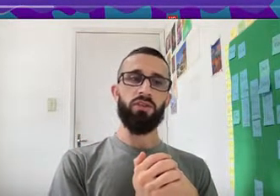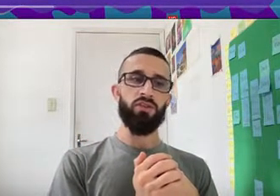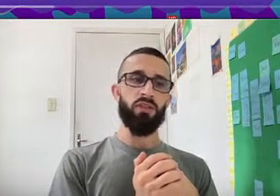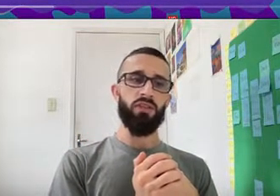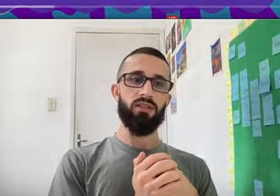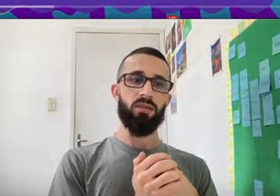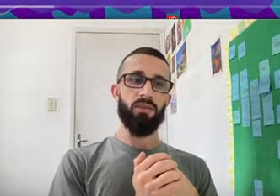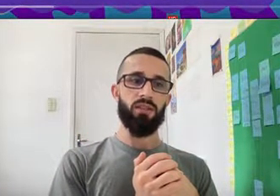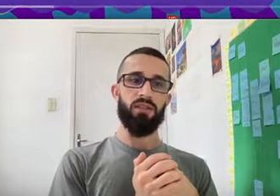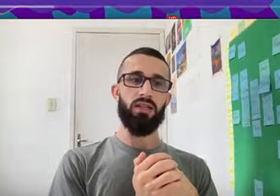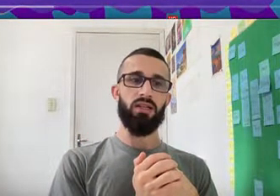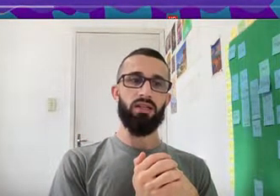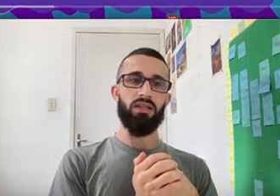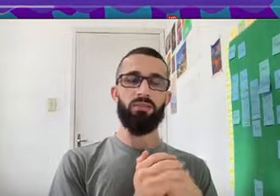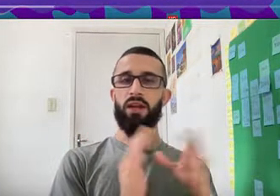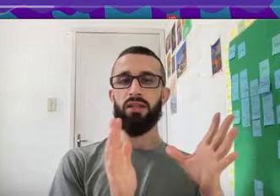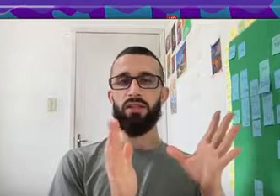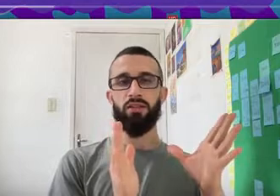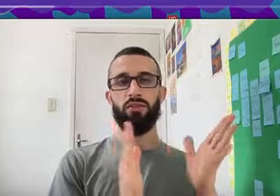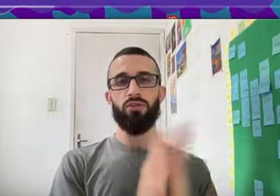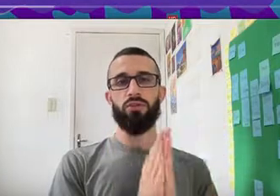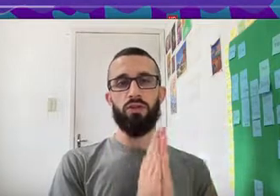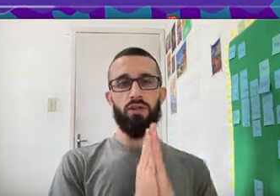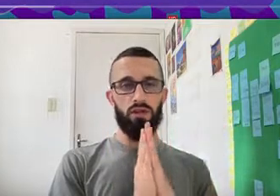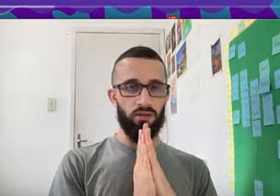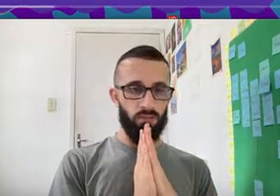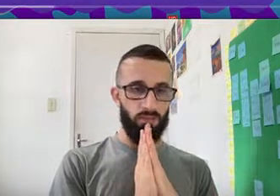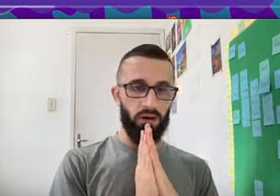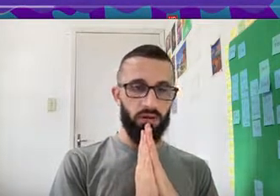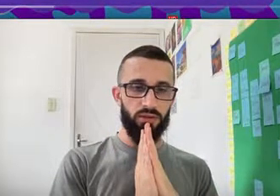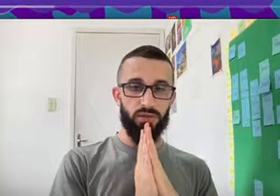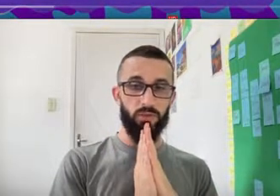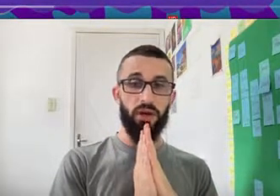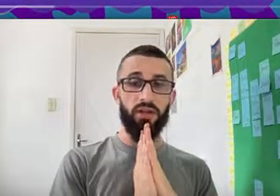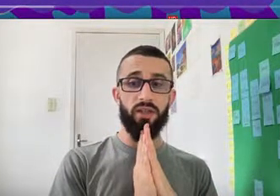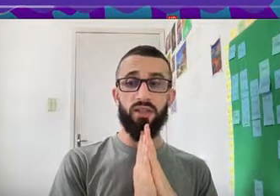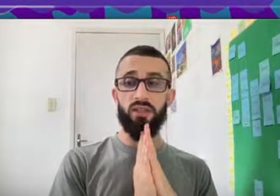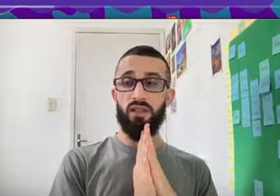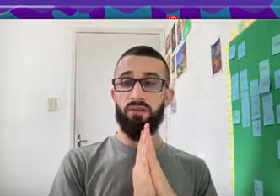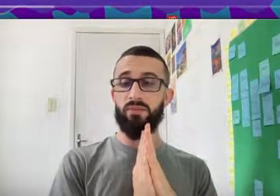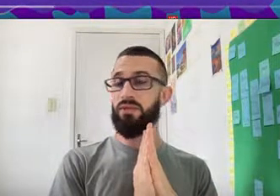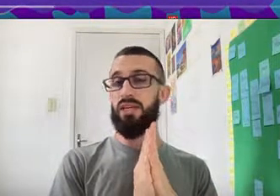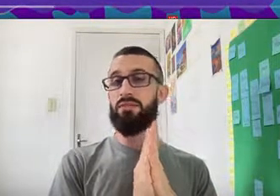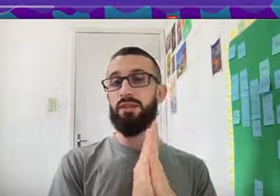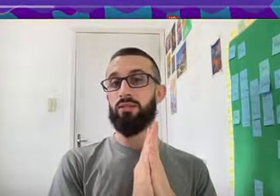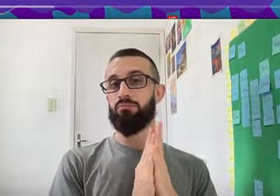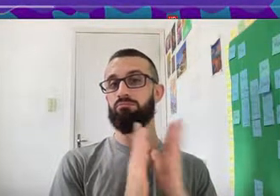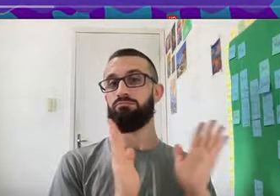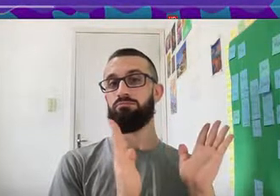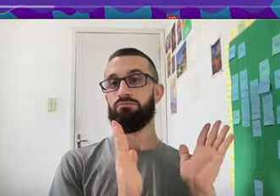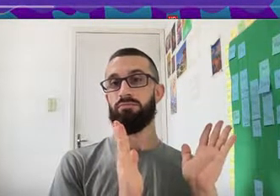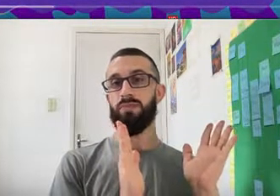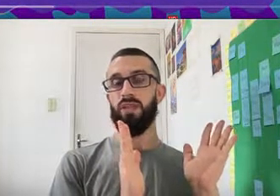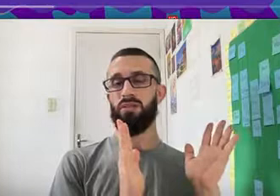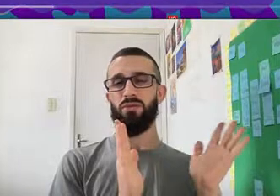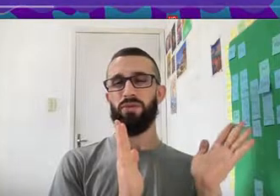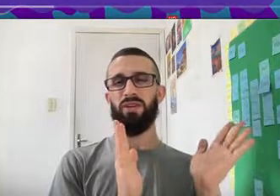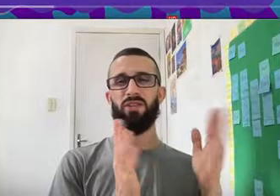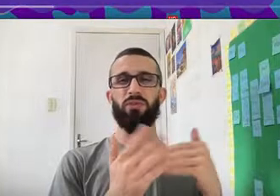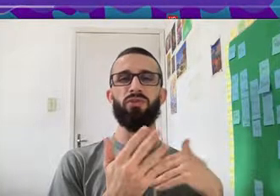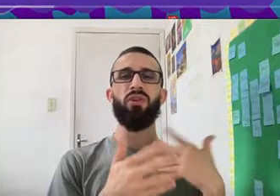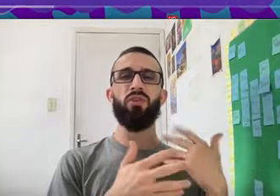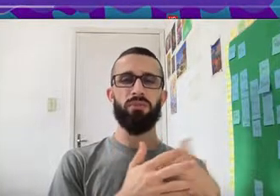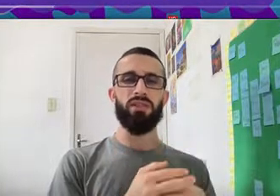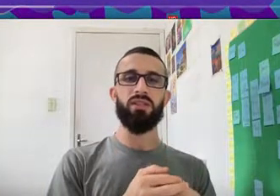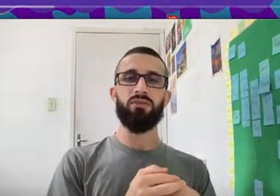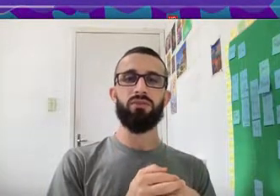You Could Say Something Like I'm Not Gonna Go To The Party Because I'm Saving Eu Não Vou Para